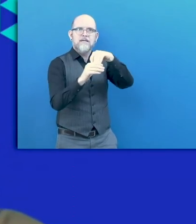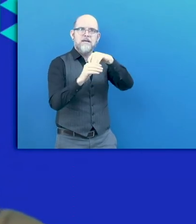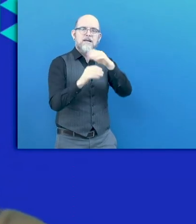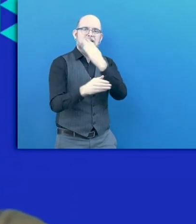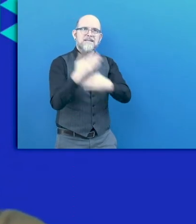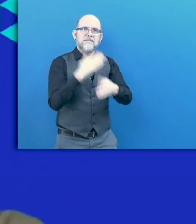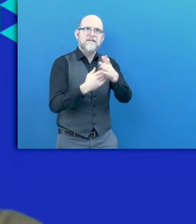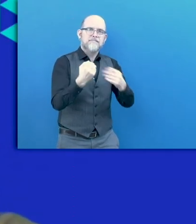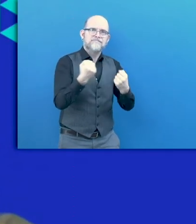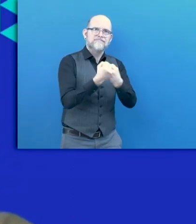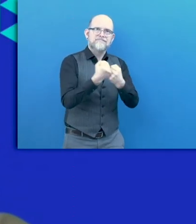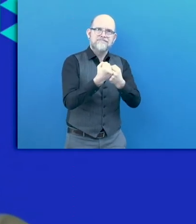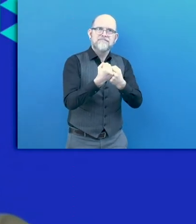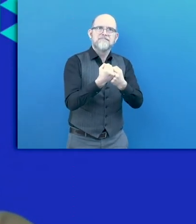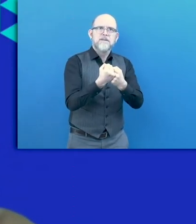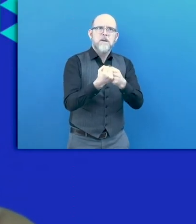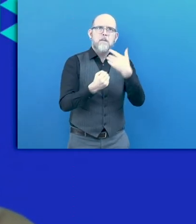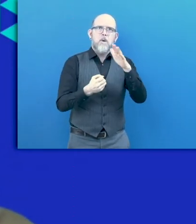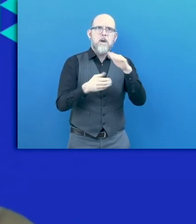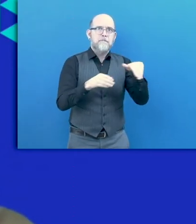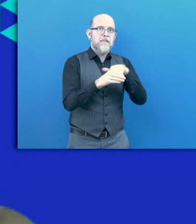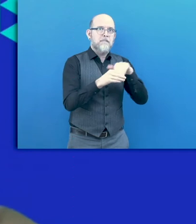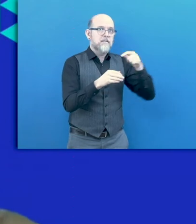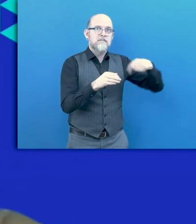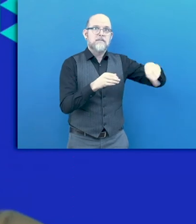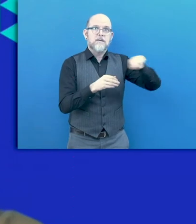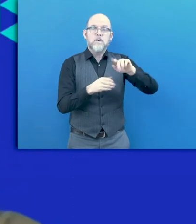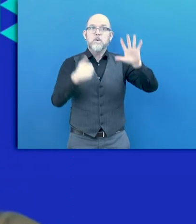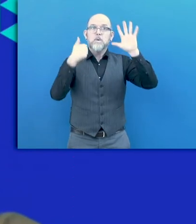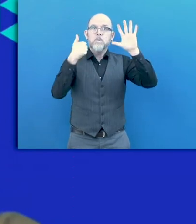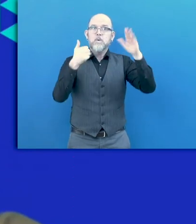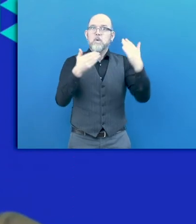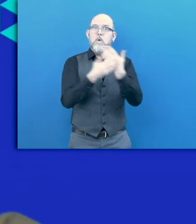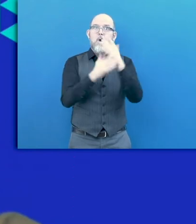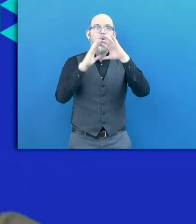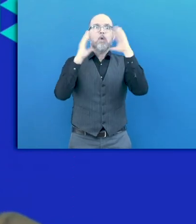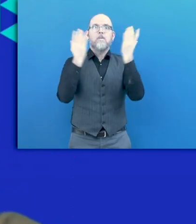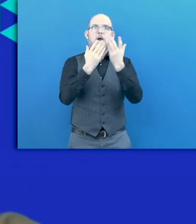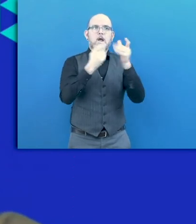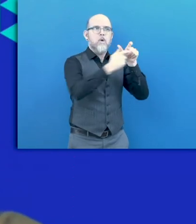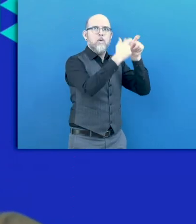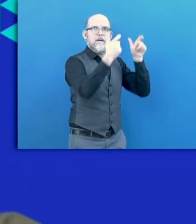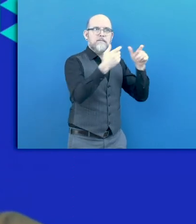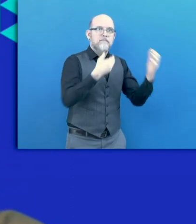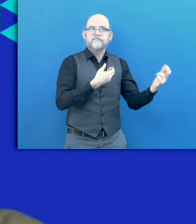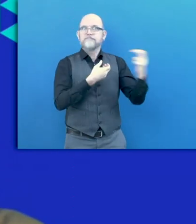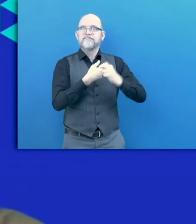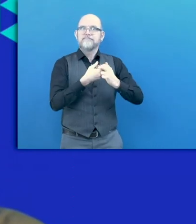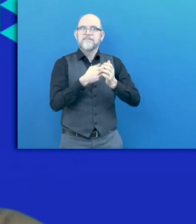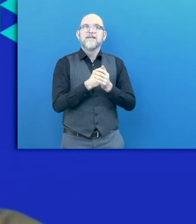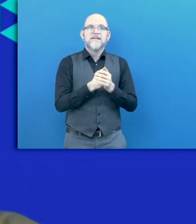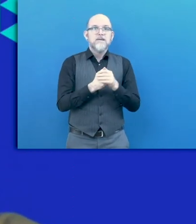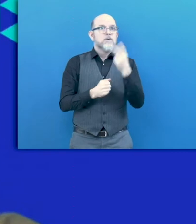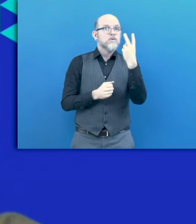We had six new global companies joining our network. We saw the establishment of two new national business and disability